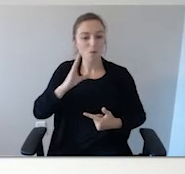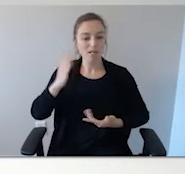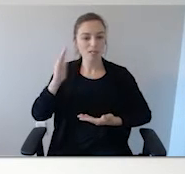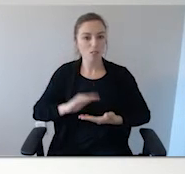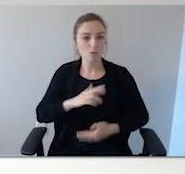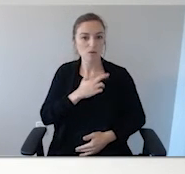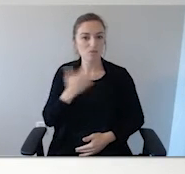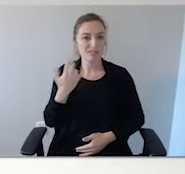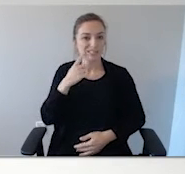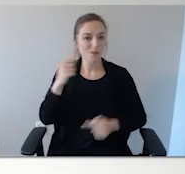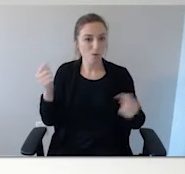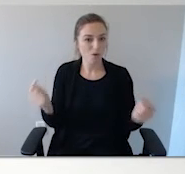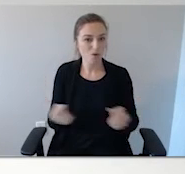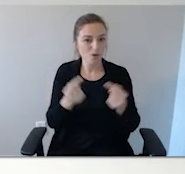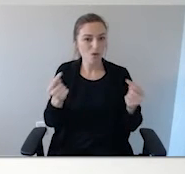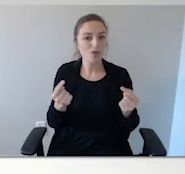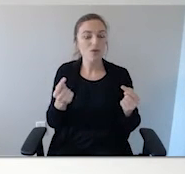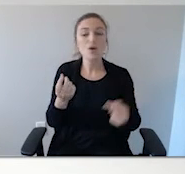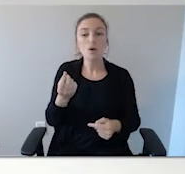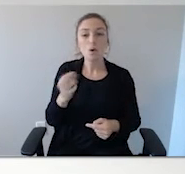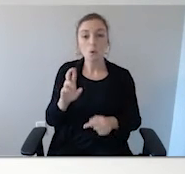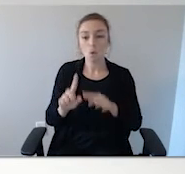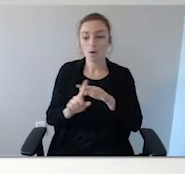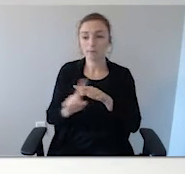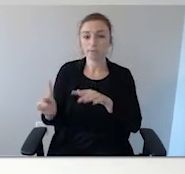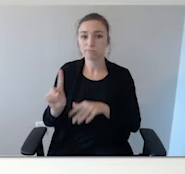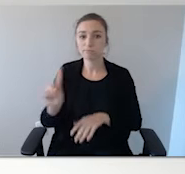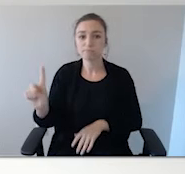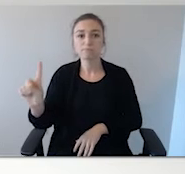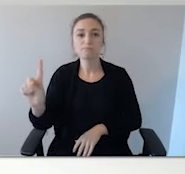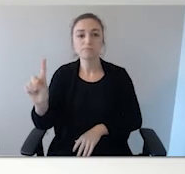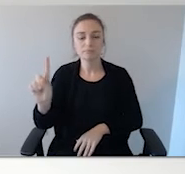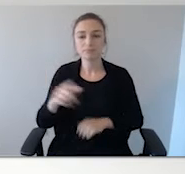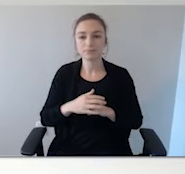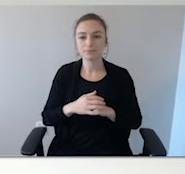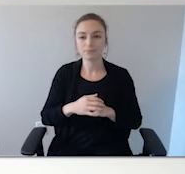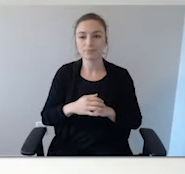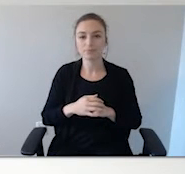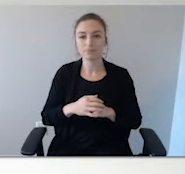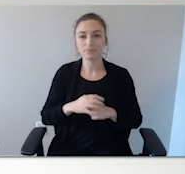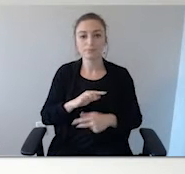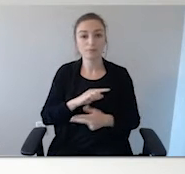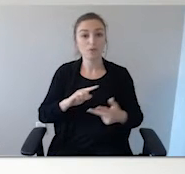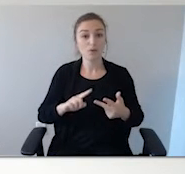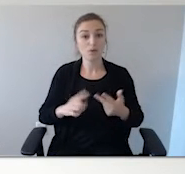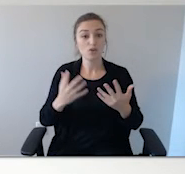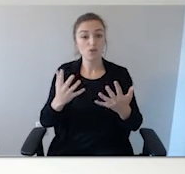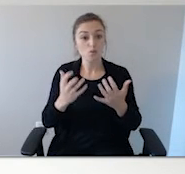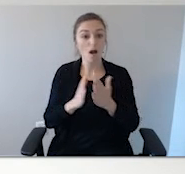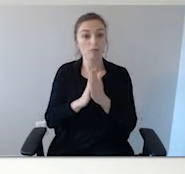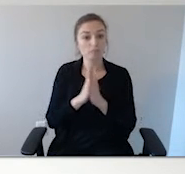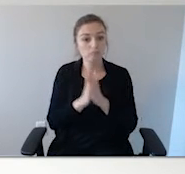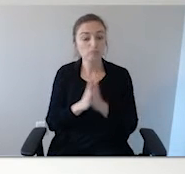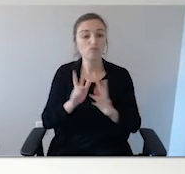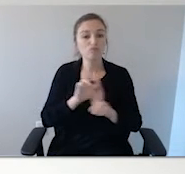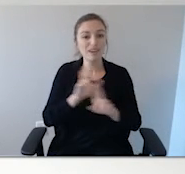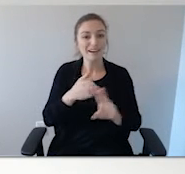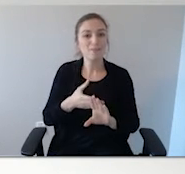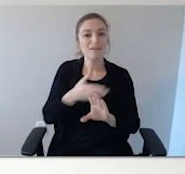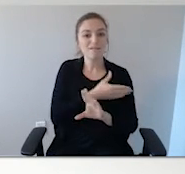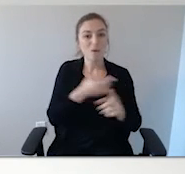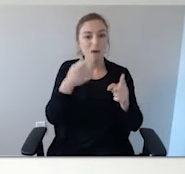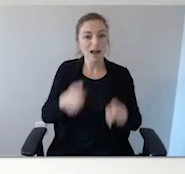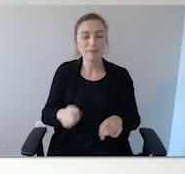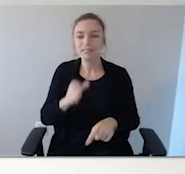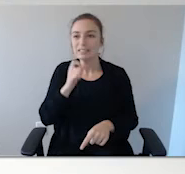elopement incidents. We want to have a safety plan because we want to be proactive instead of reactive. So